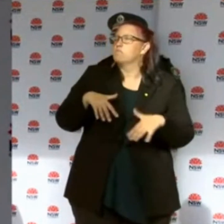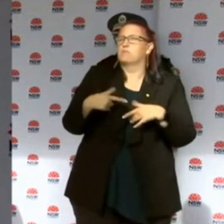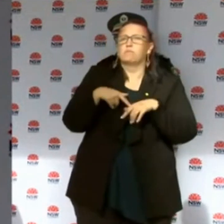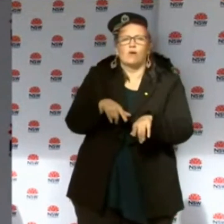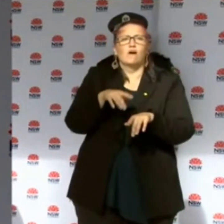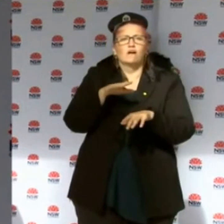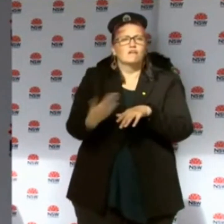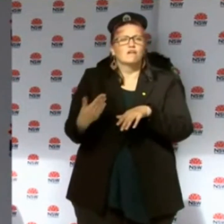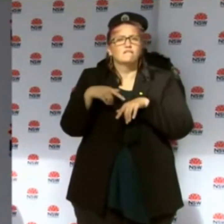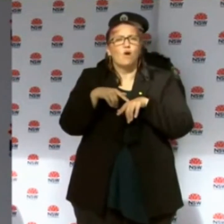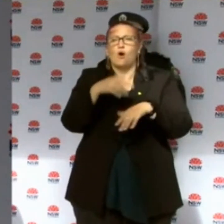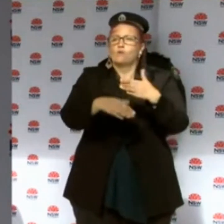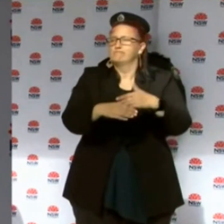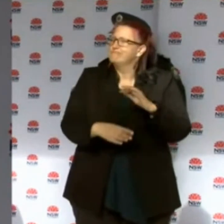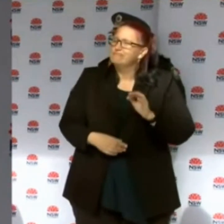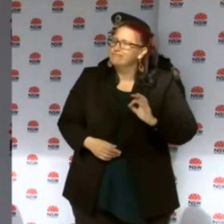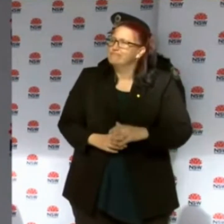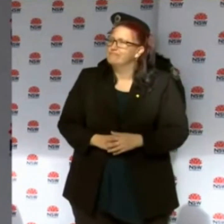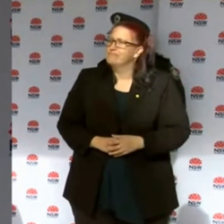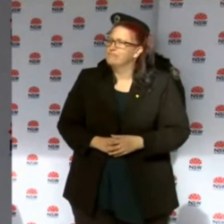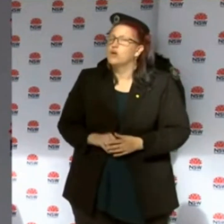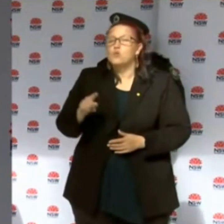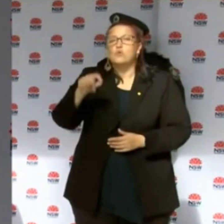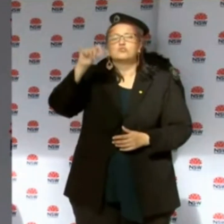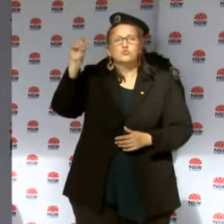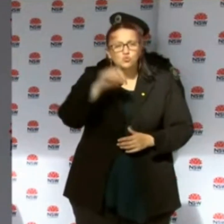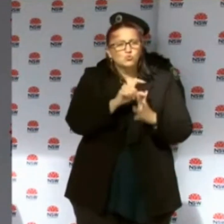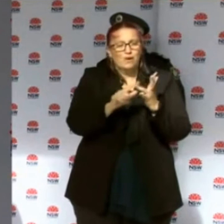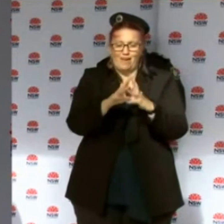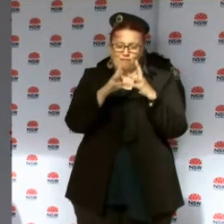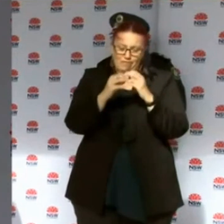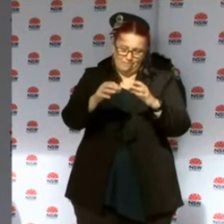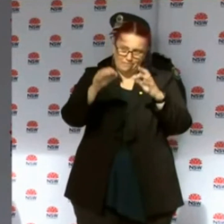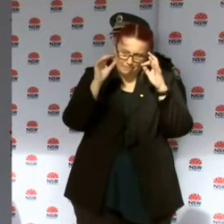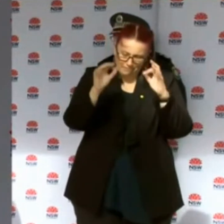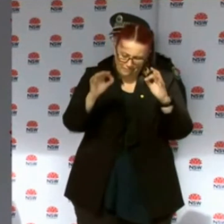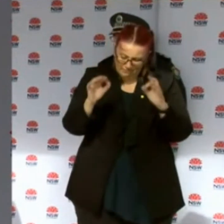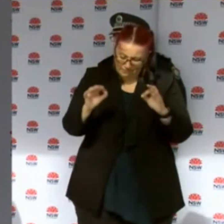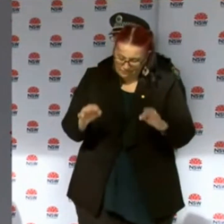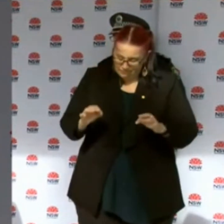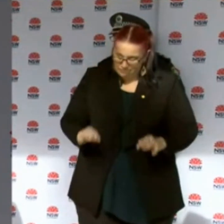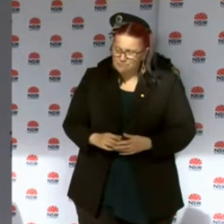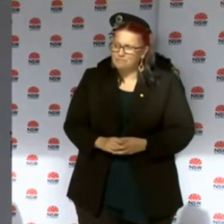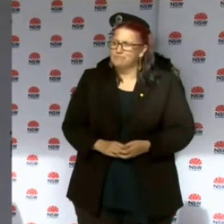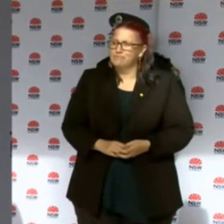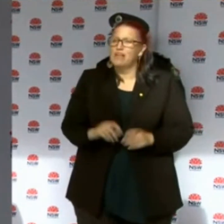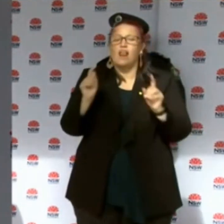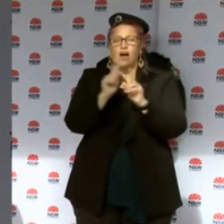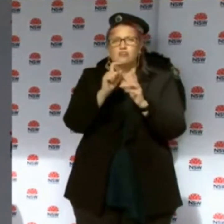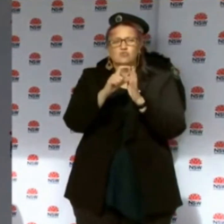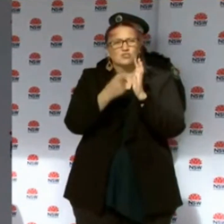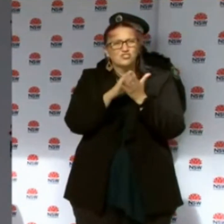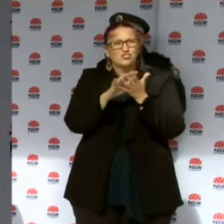health advice strictly to the letter of the law, but also to go overboard. And that's why this morning, as Dr Chant has said, a number of people